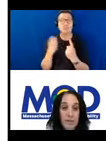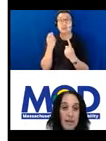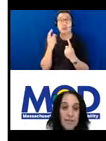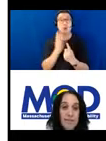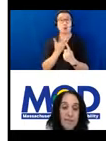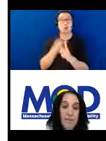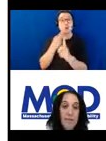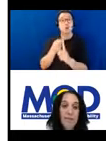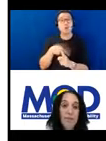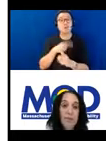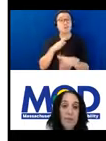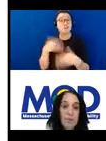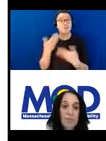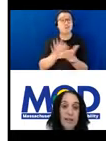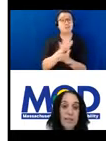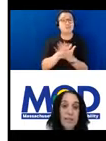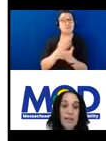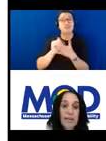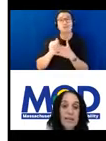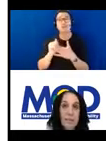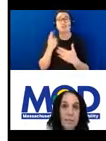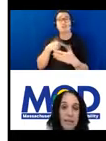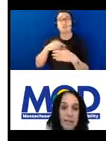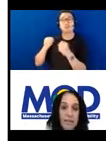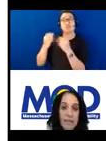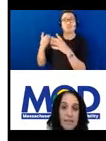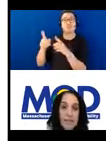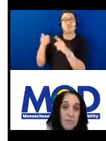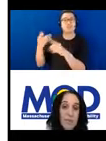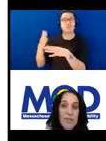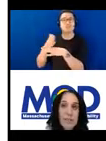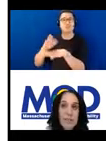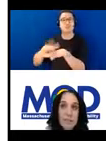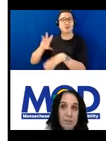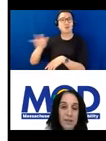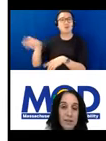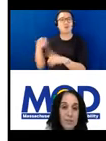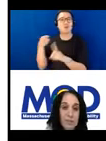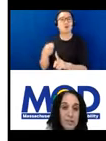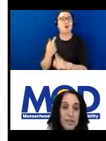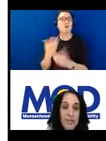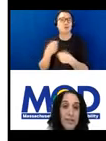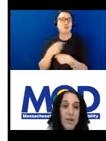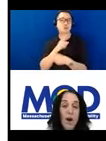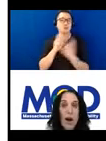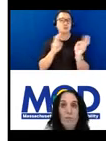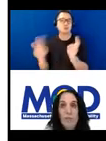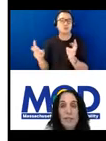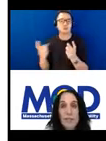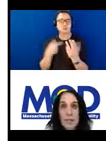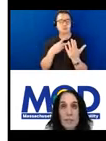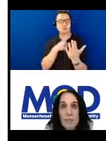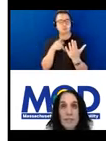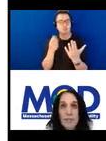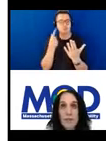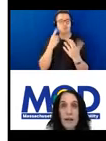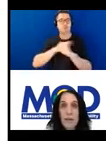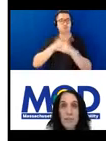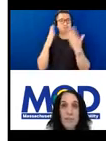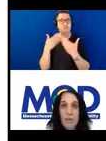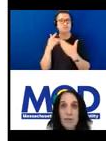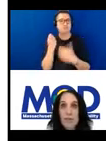this kind of guidance and information on our website is to make these subjects easier to understand, offering tips